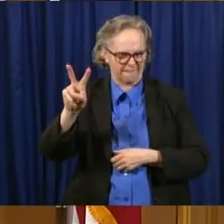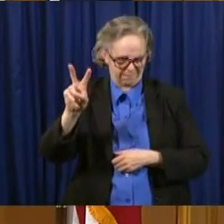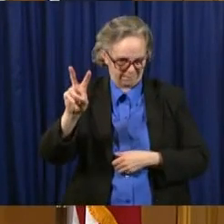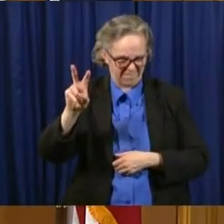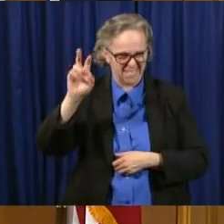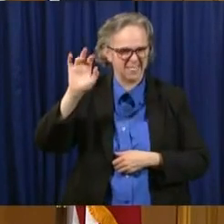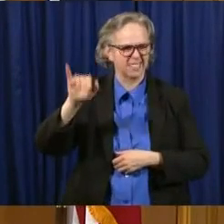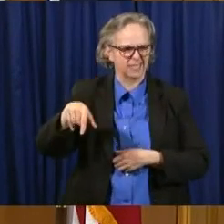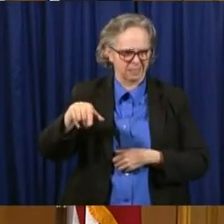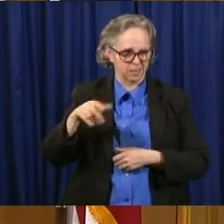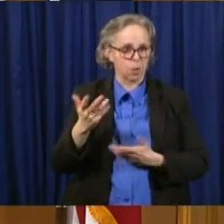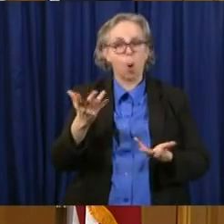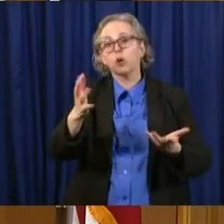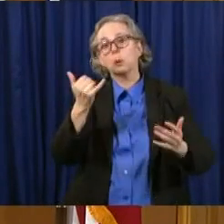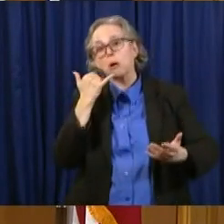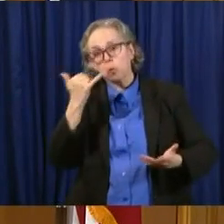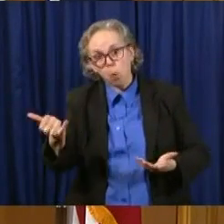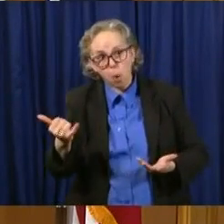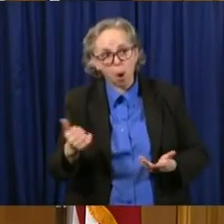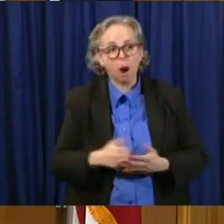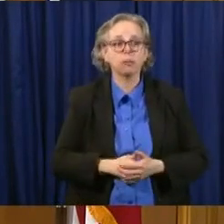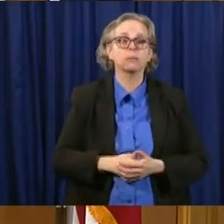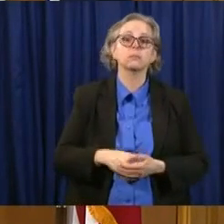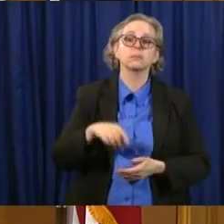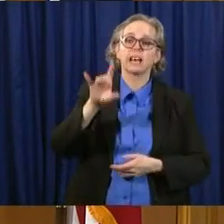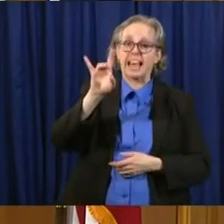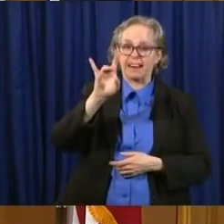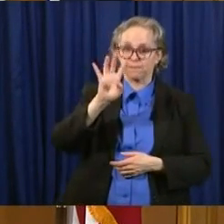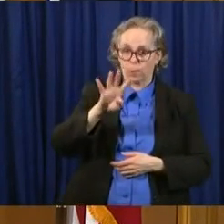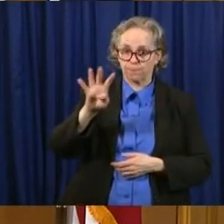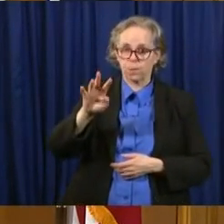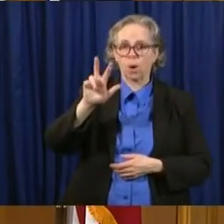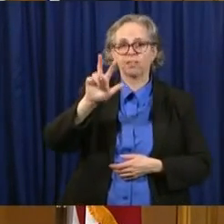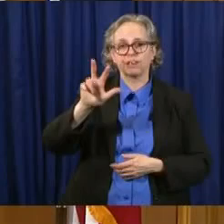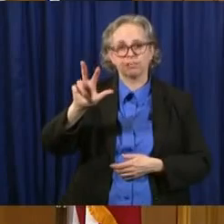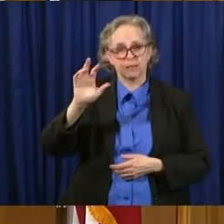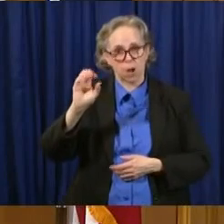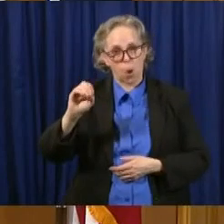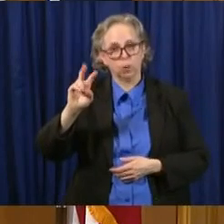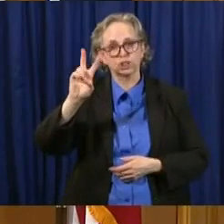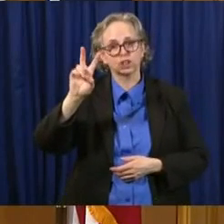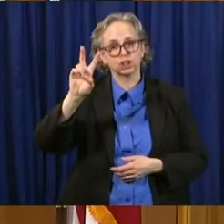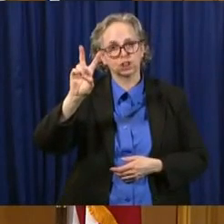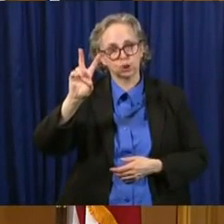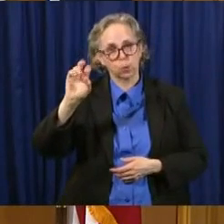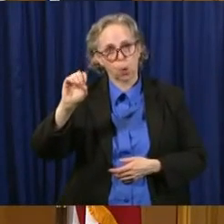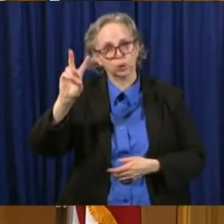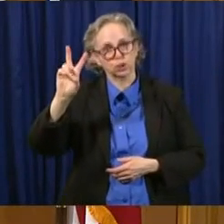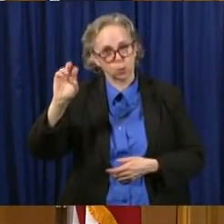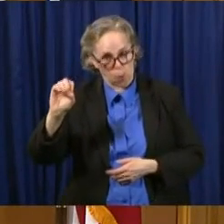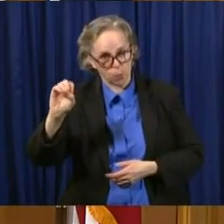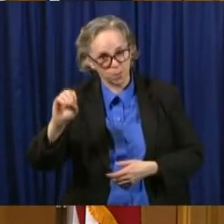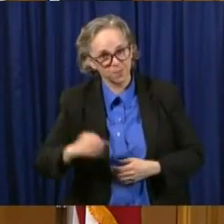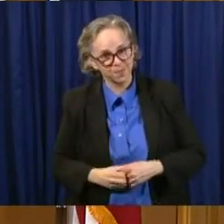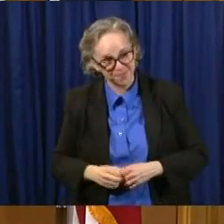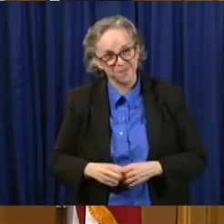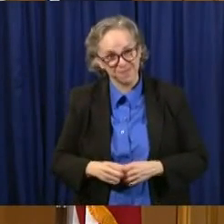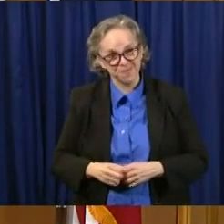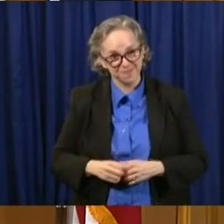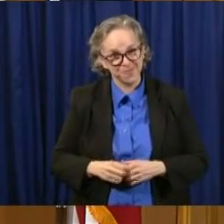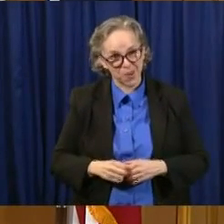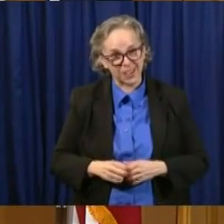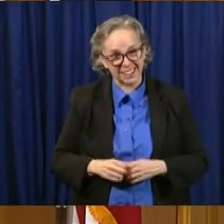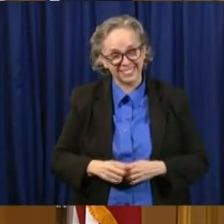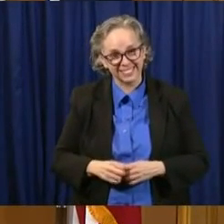844-330-2020. That's 844-330-2020.